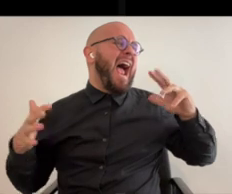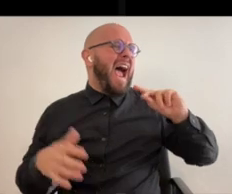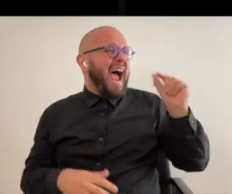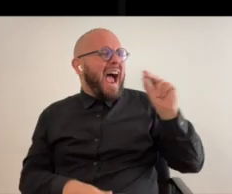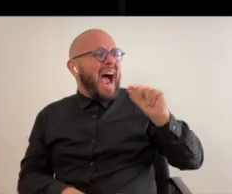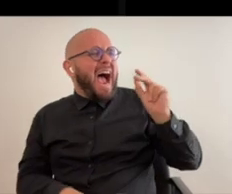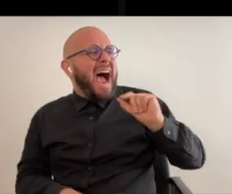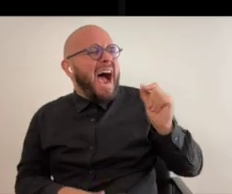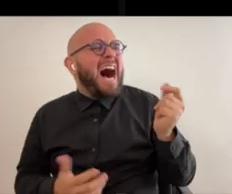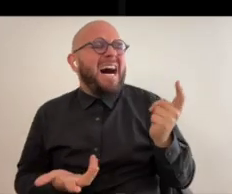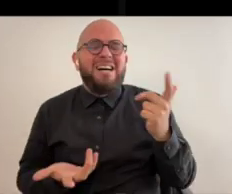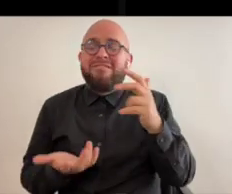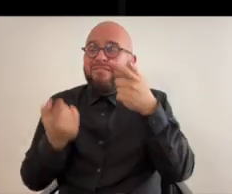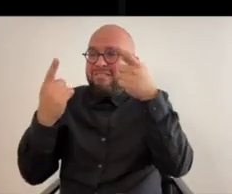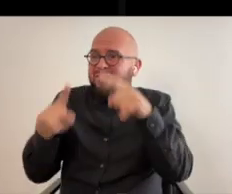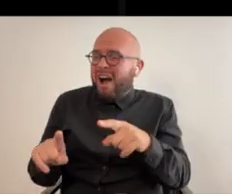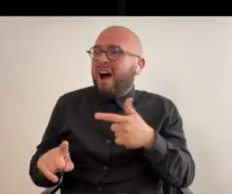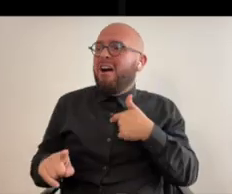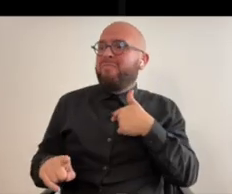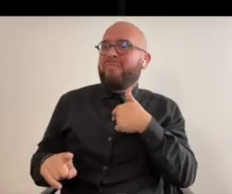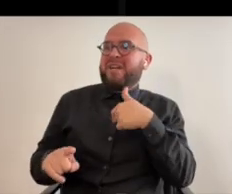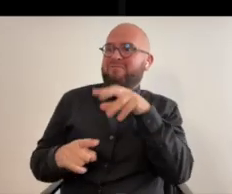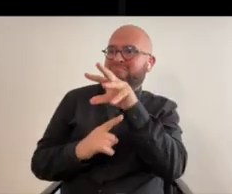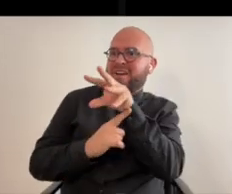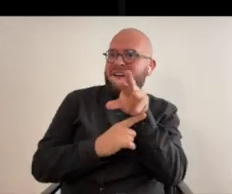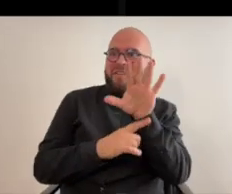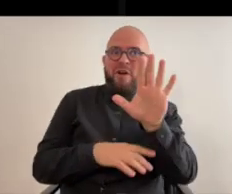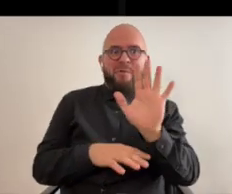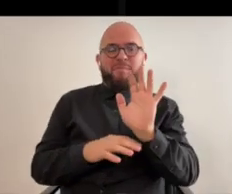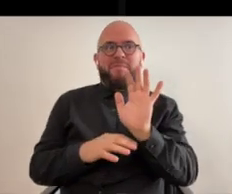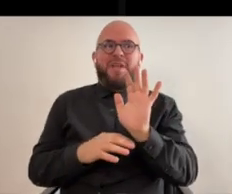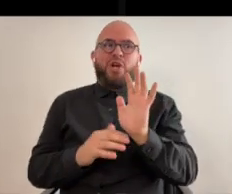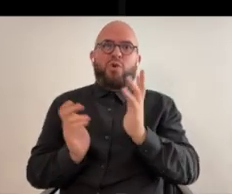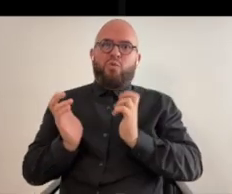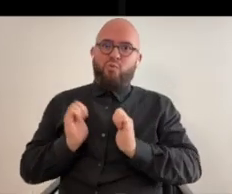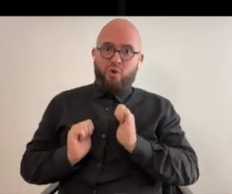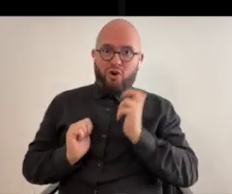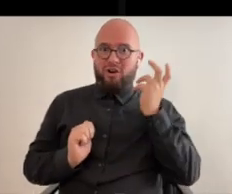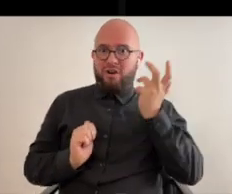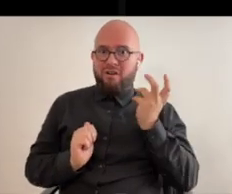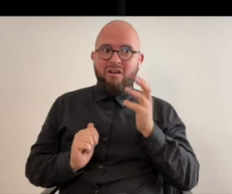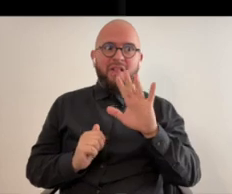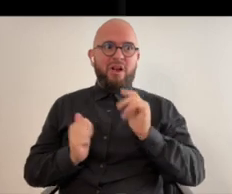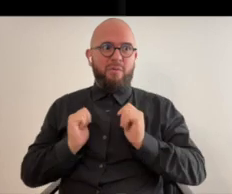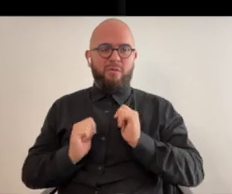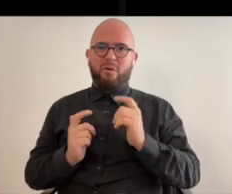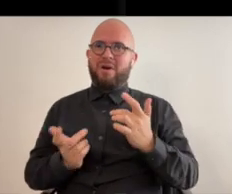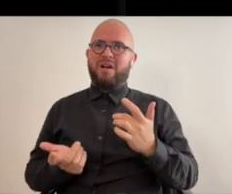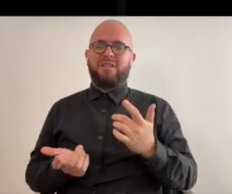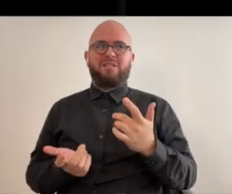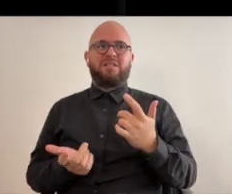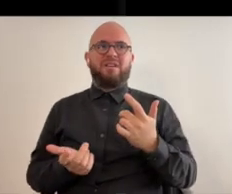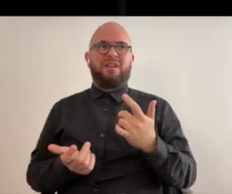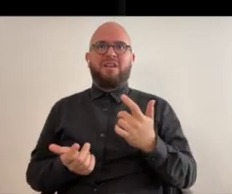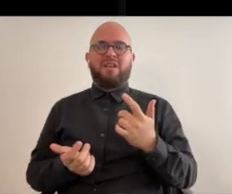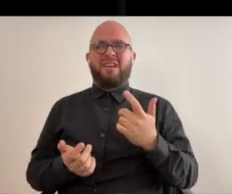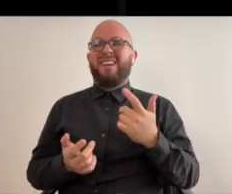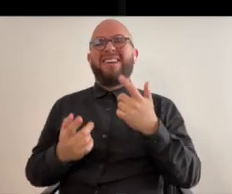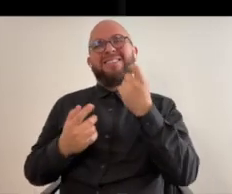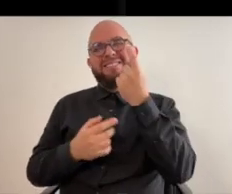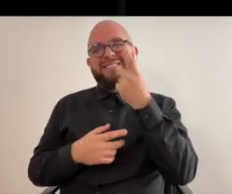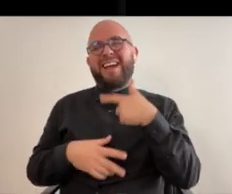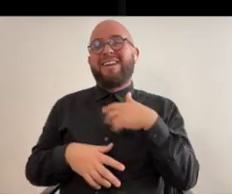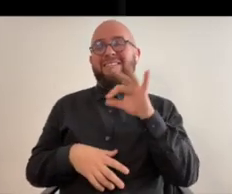and so i i took a video of their work and their performance and i haven't been